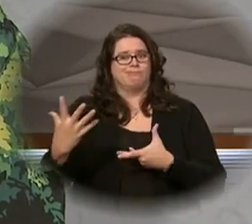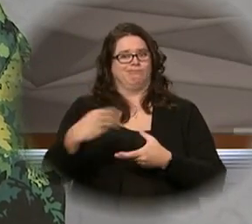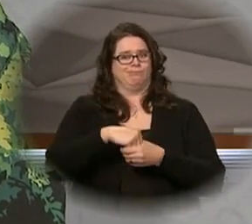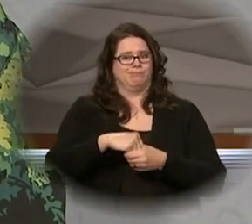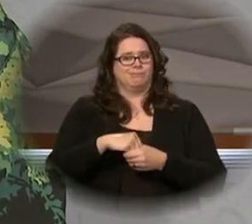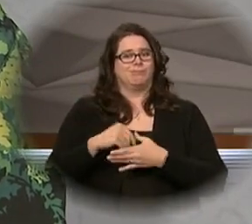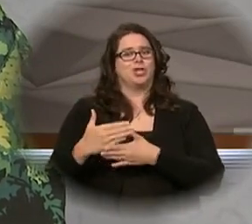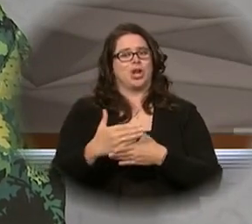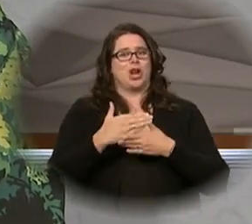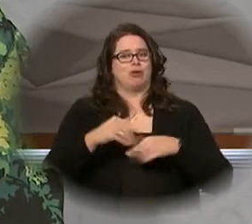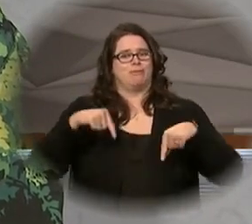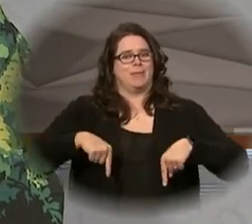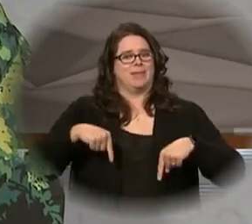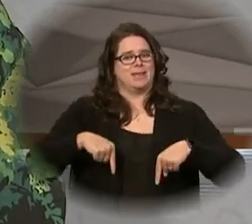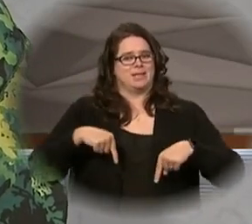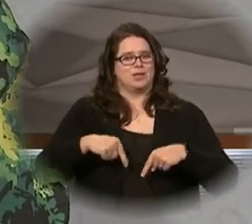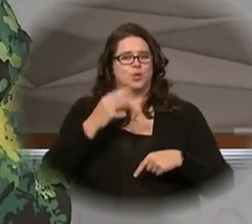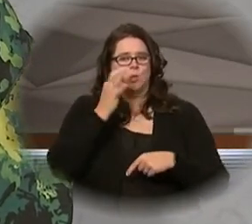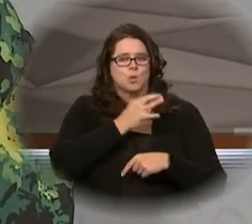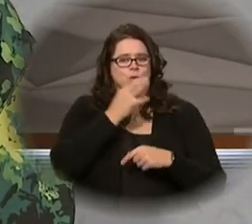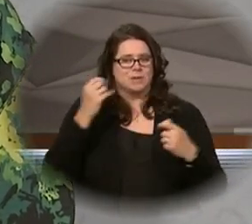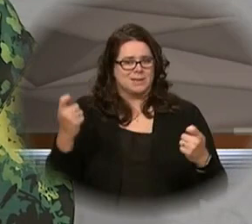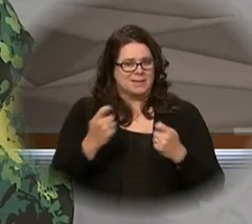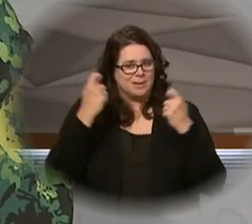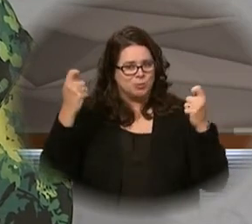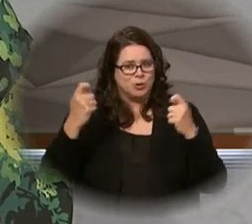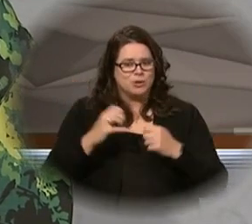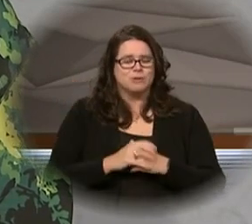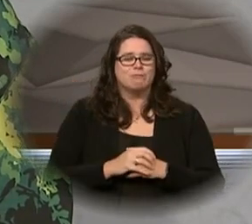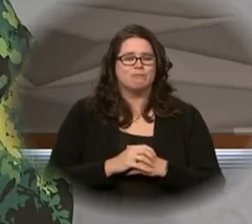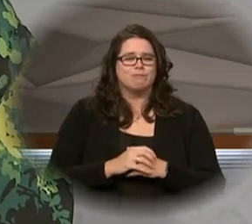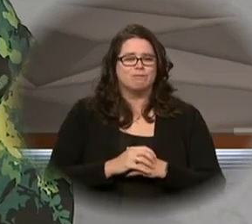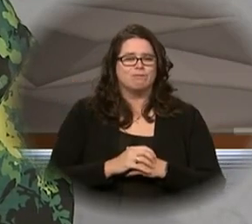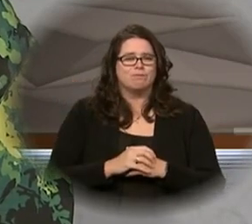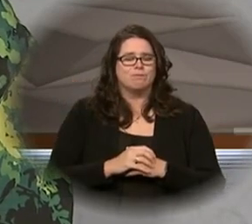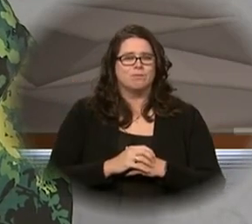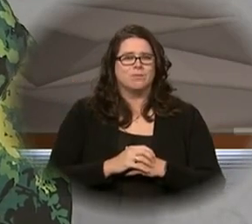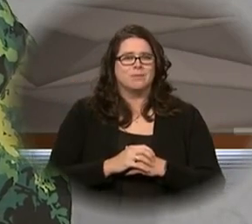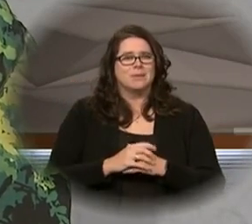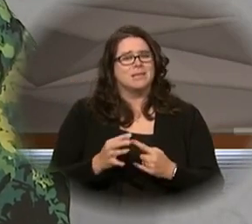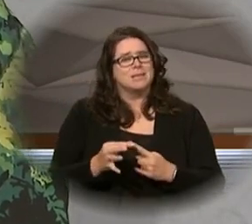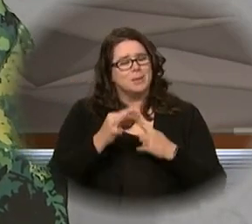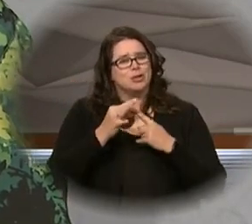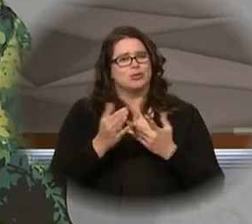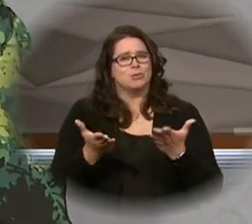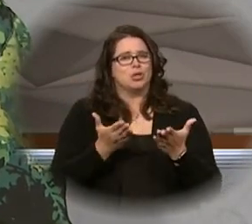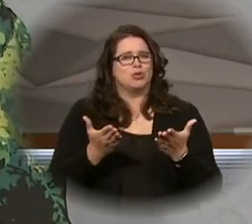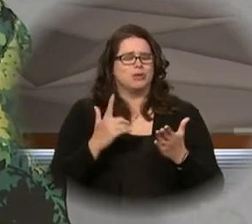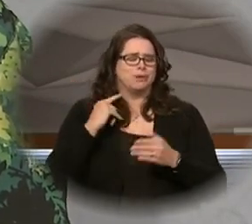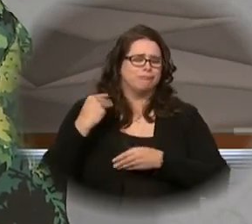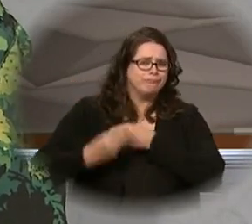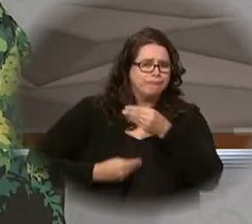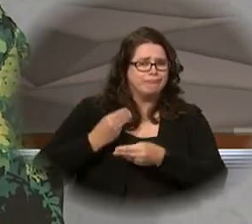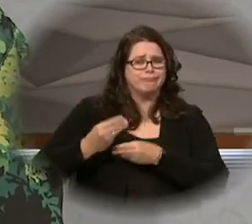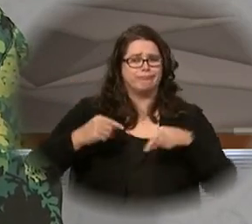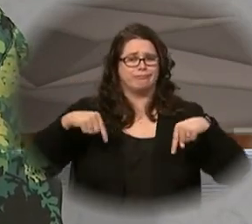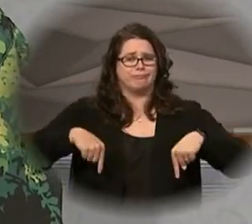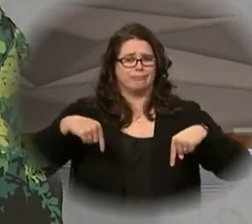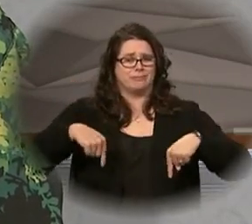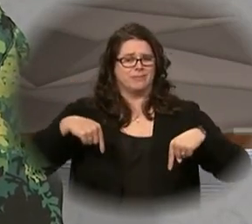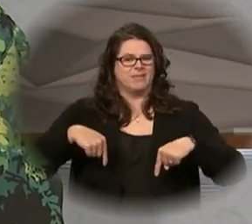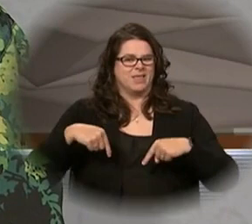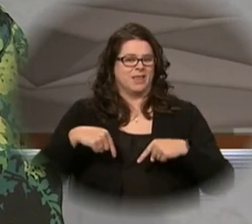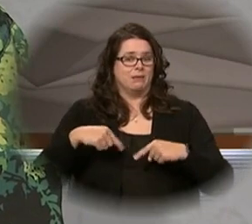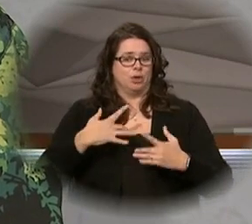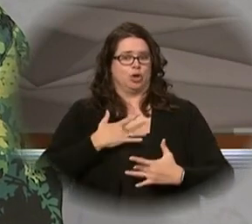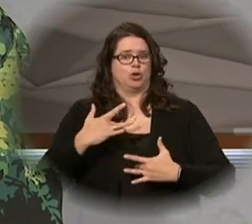to share with us in this Eucharistic celebration. The very special ministry of generosity and